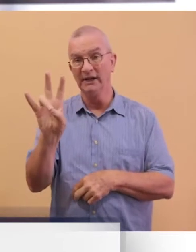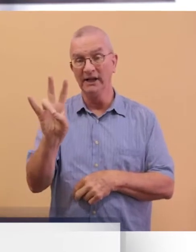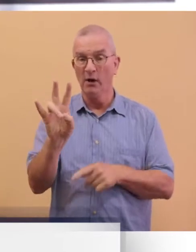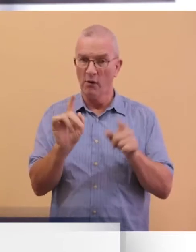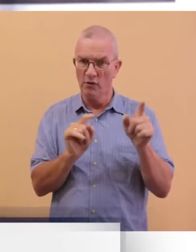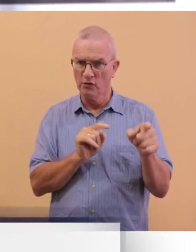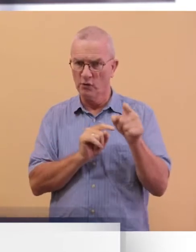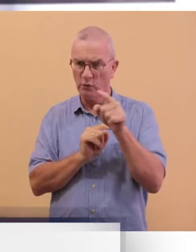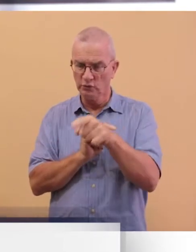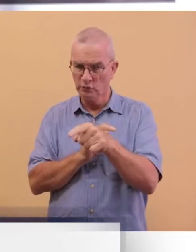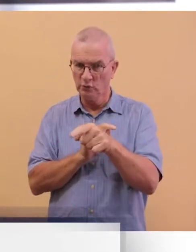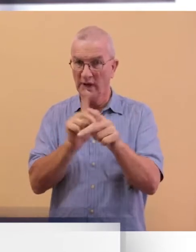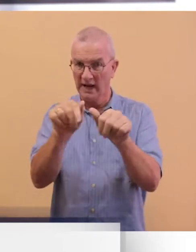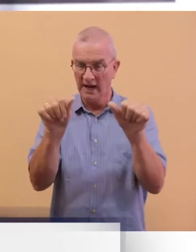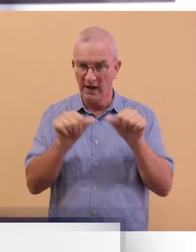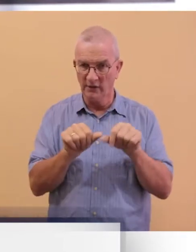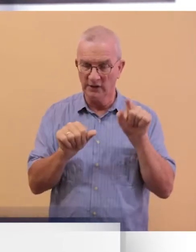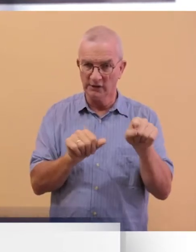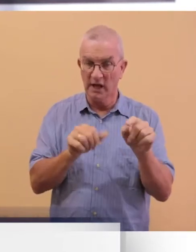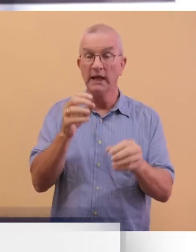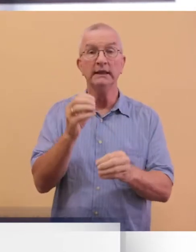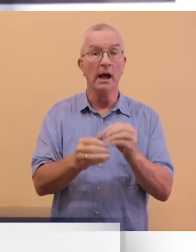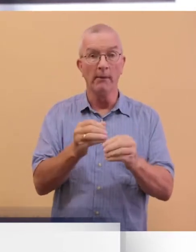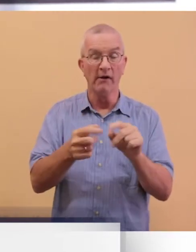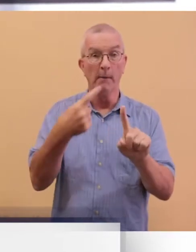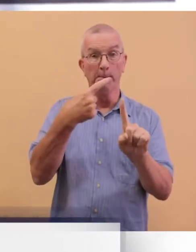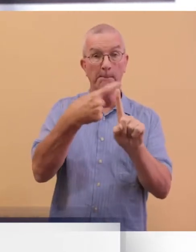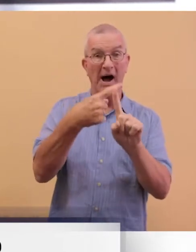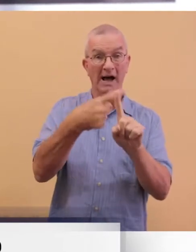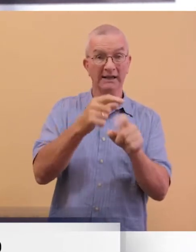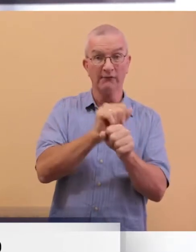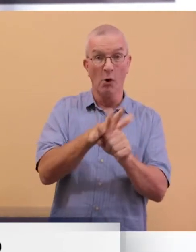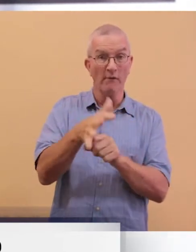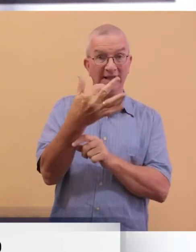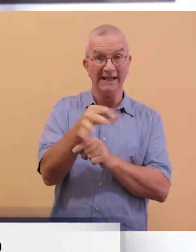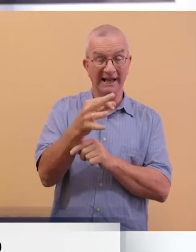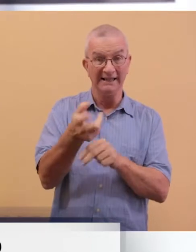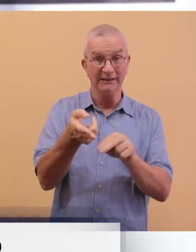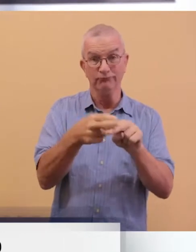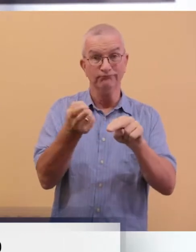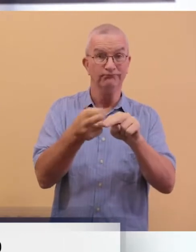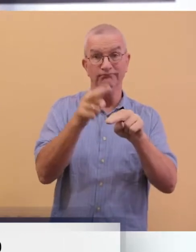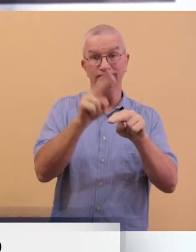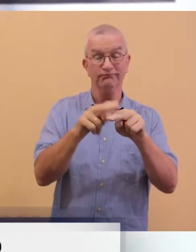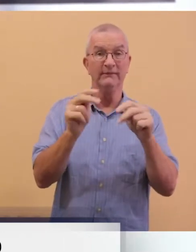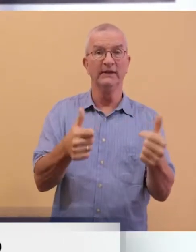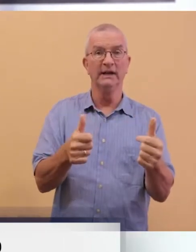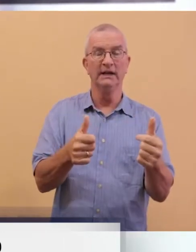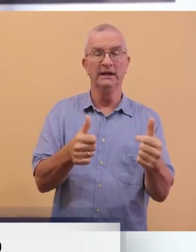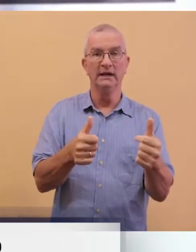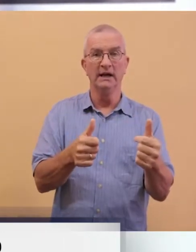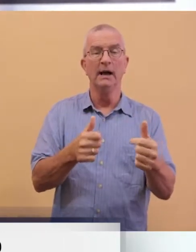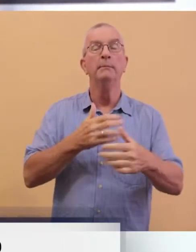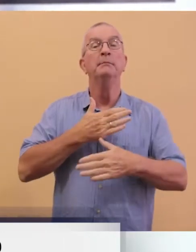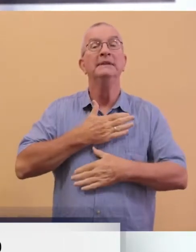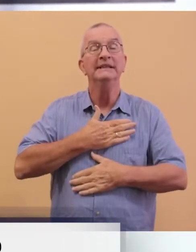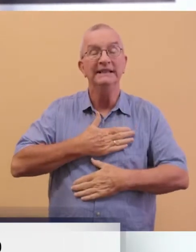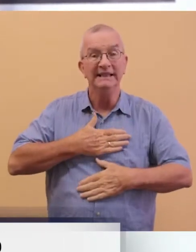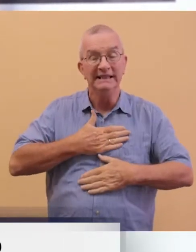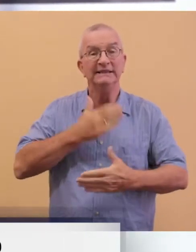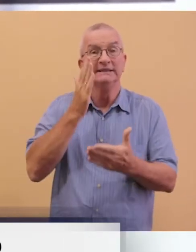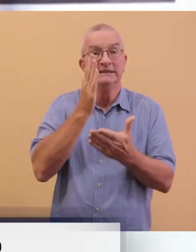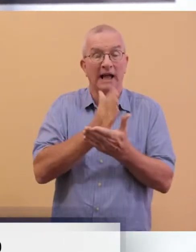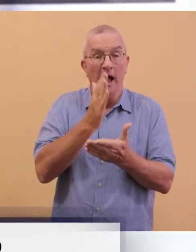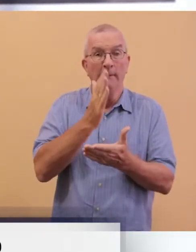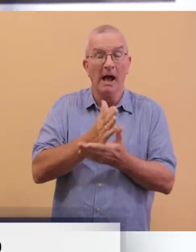past two to three weeks, the number of positive cases has been climbing rapidly. I am pleading with you to stop